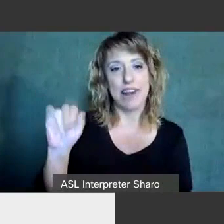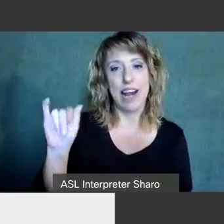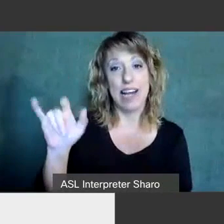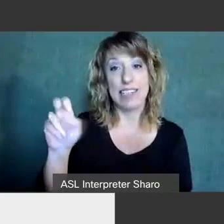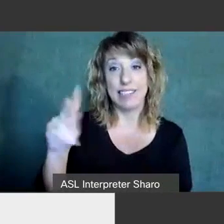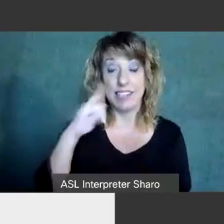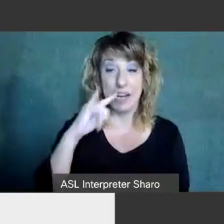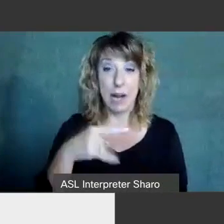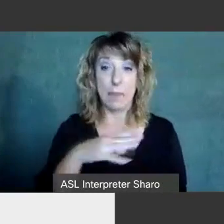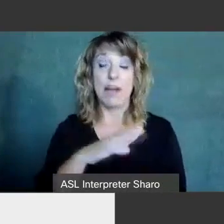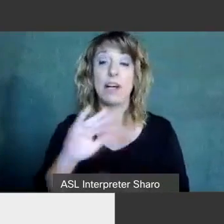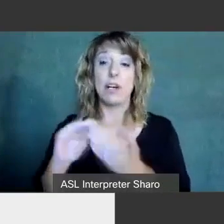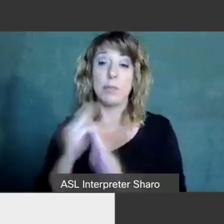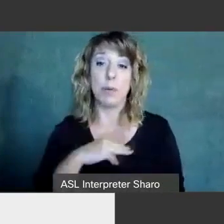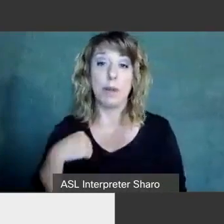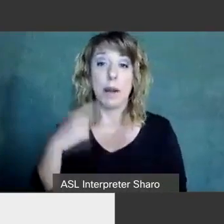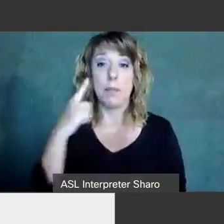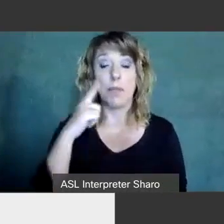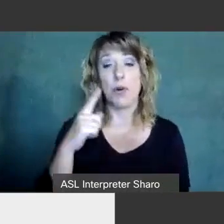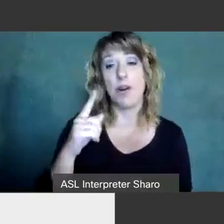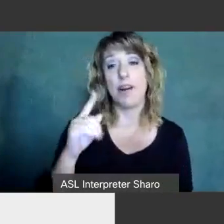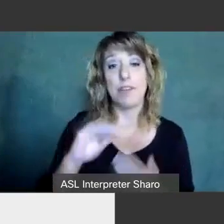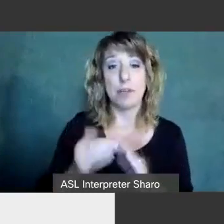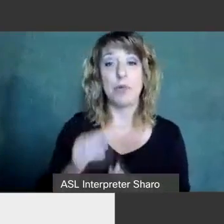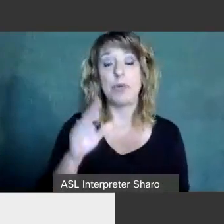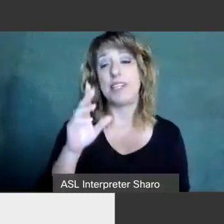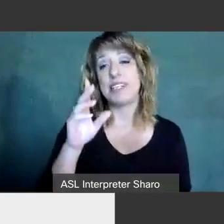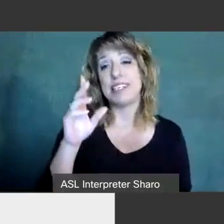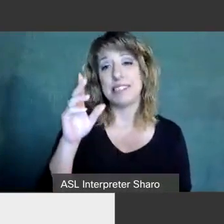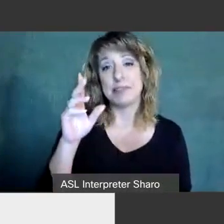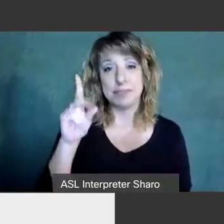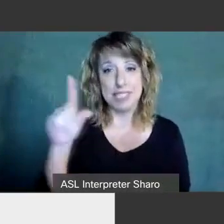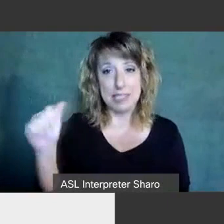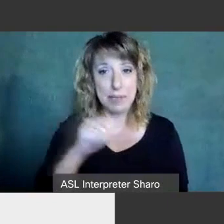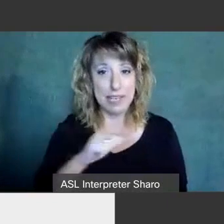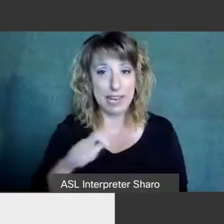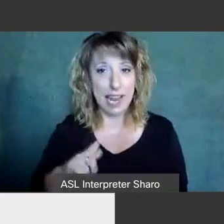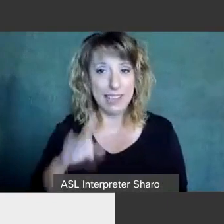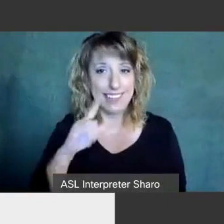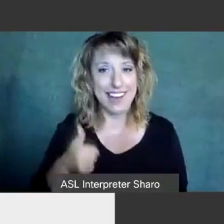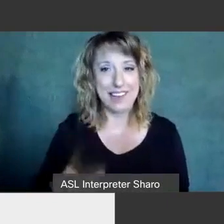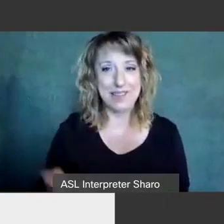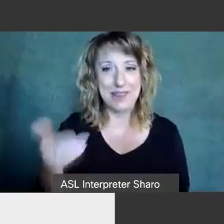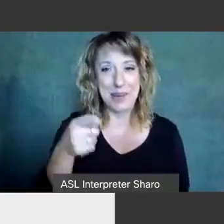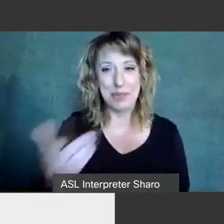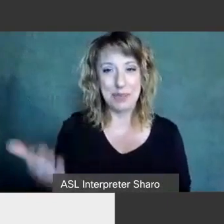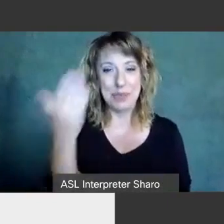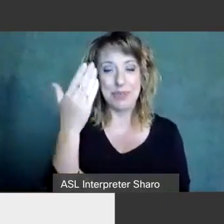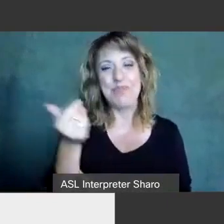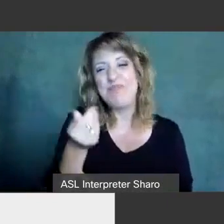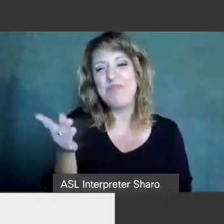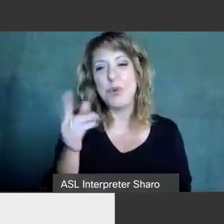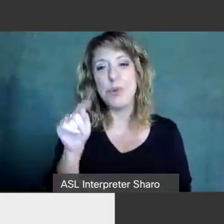Developmental Disabilities Council and I welcome you this morning. I'm going to just share a few housekeeping